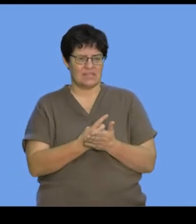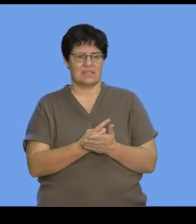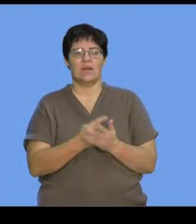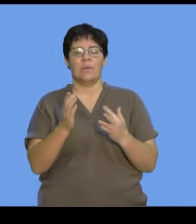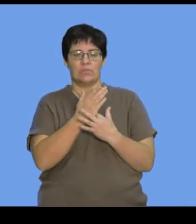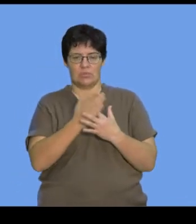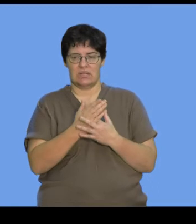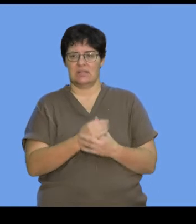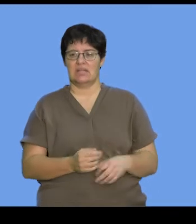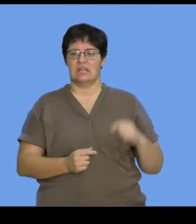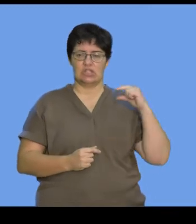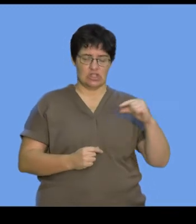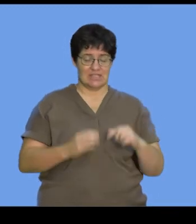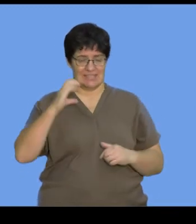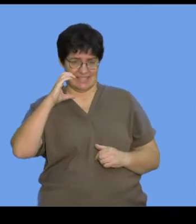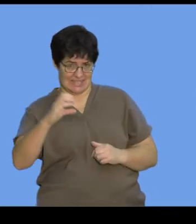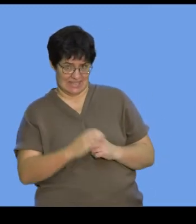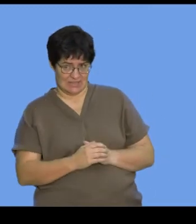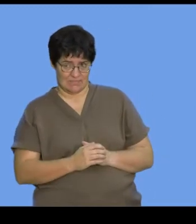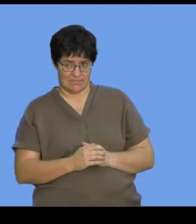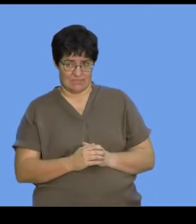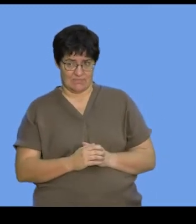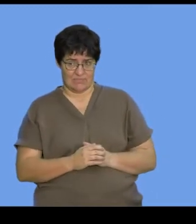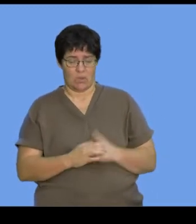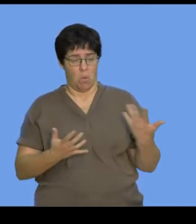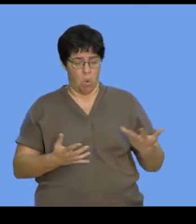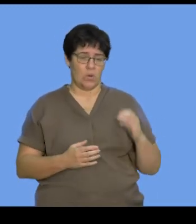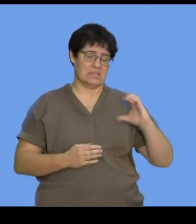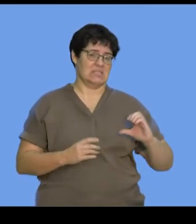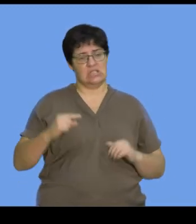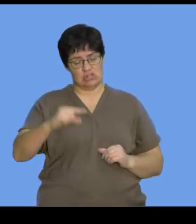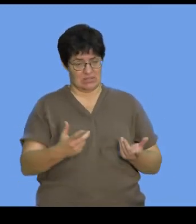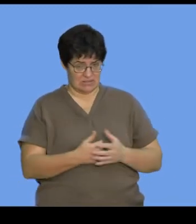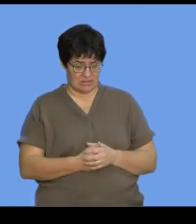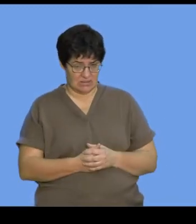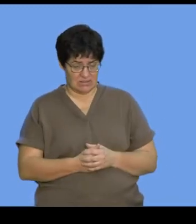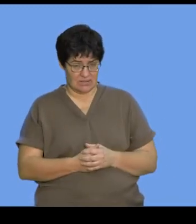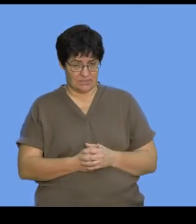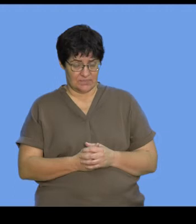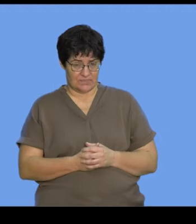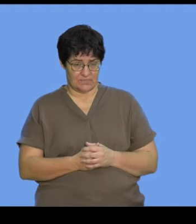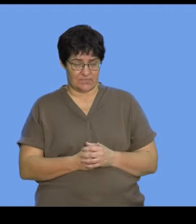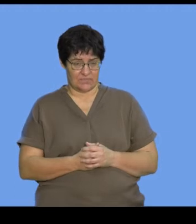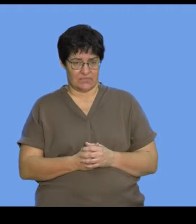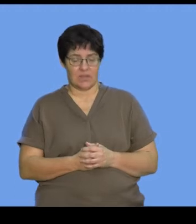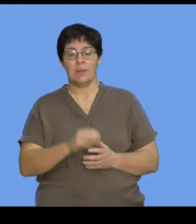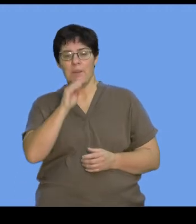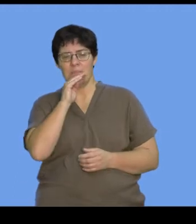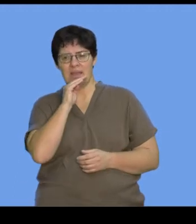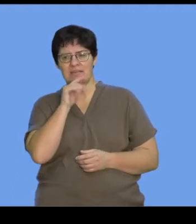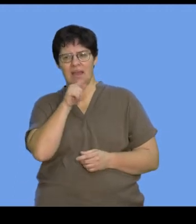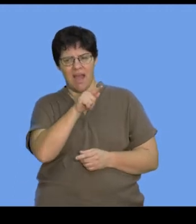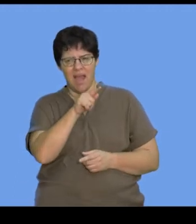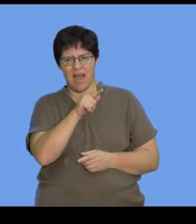between guanine and cytosine, as we see in there. What this model also represents is that there is a unique